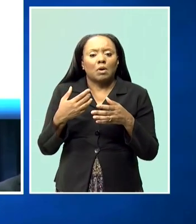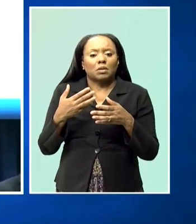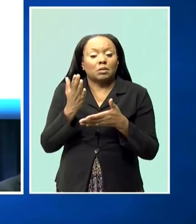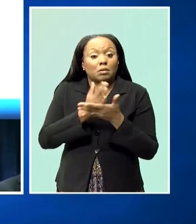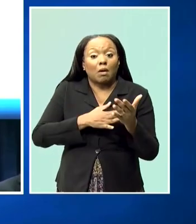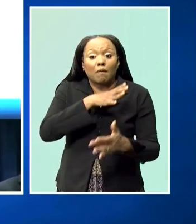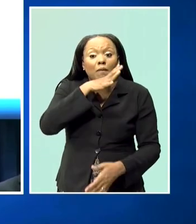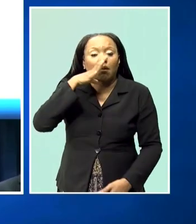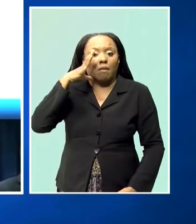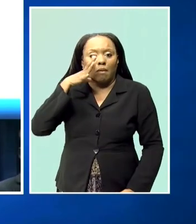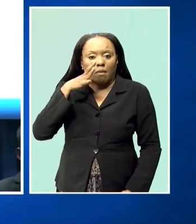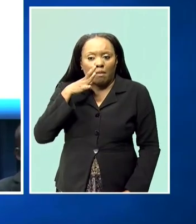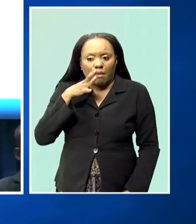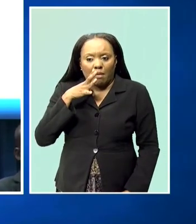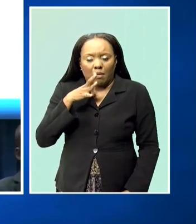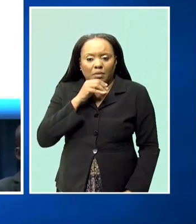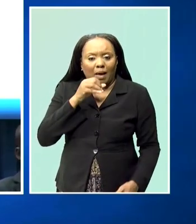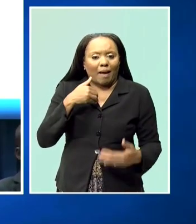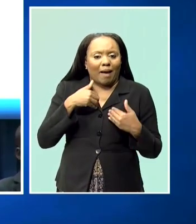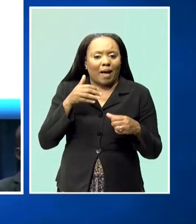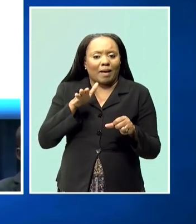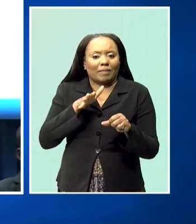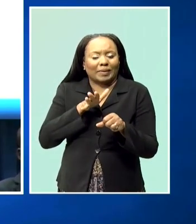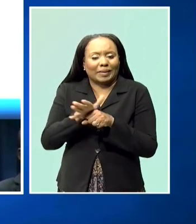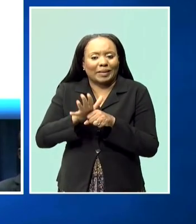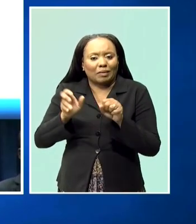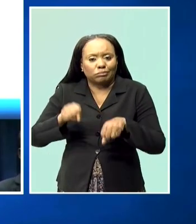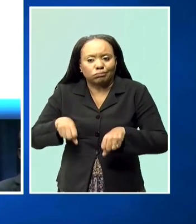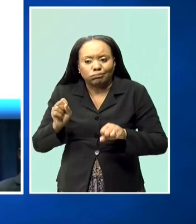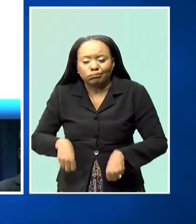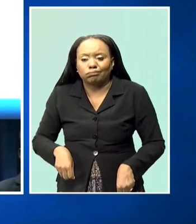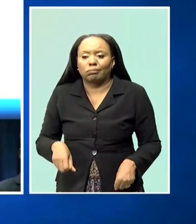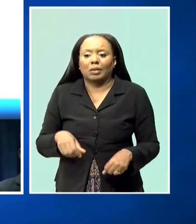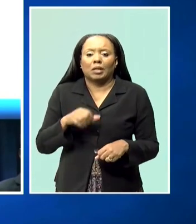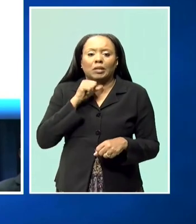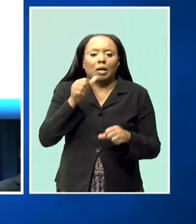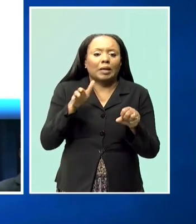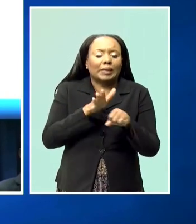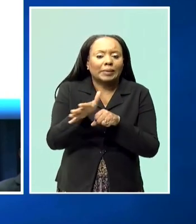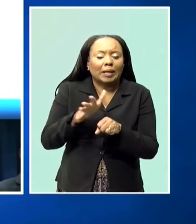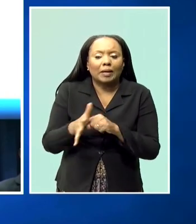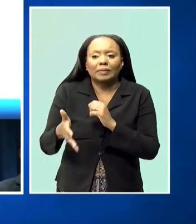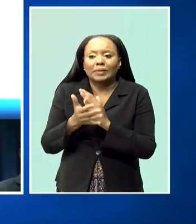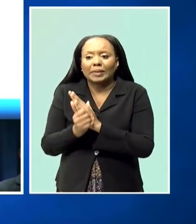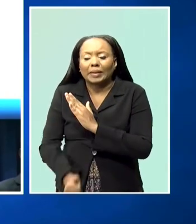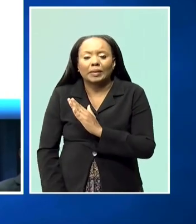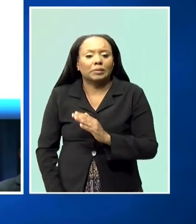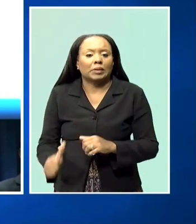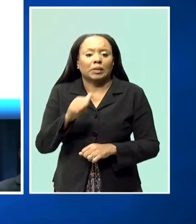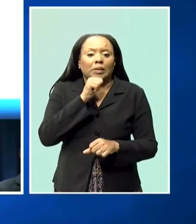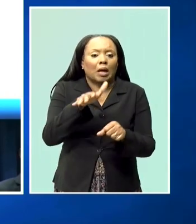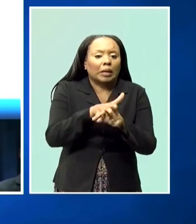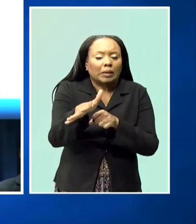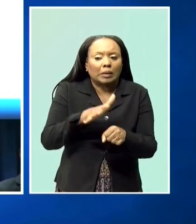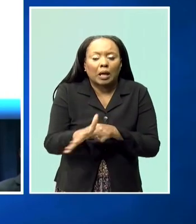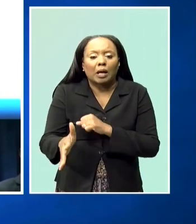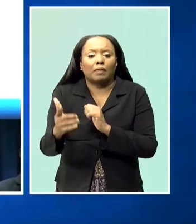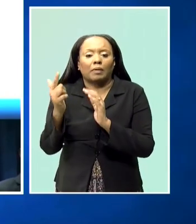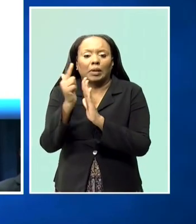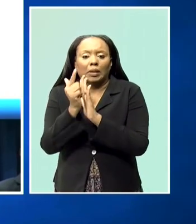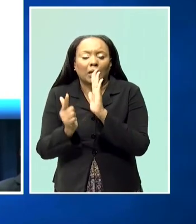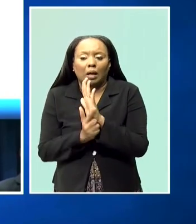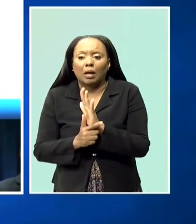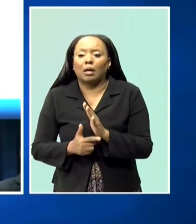lack of financial assistance, skill shortages, legislation that does not yet support local content